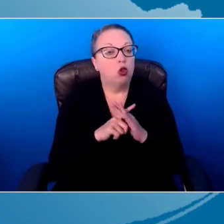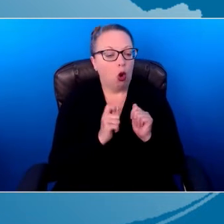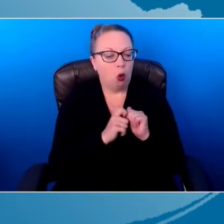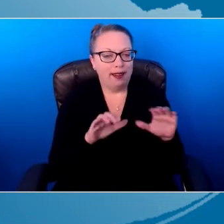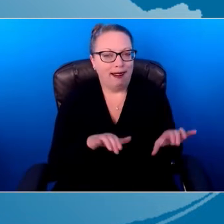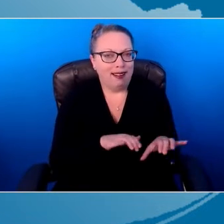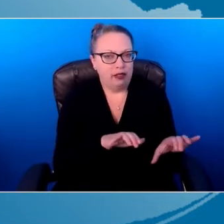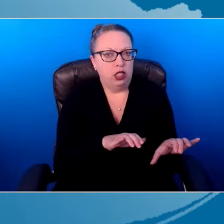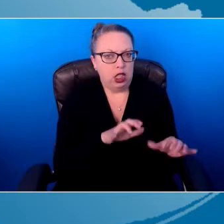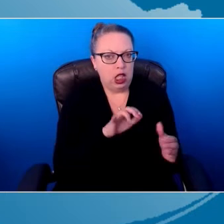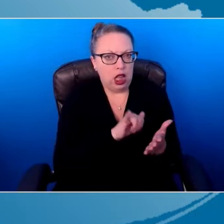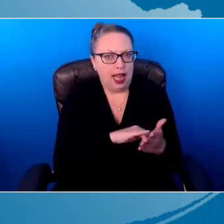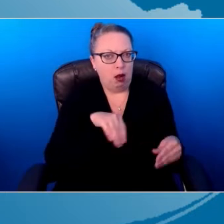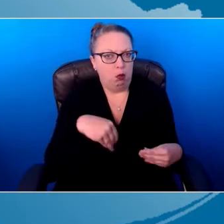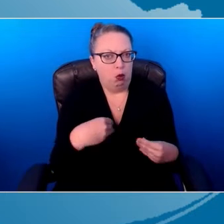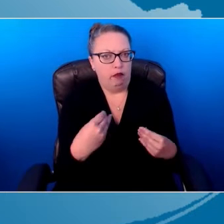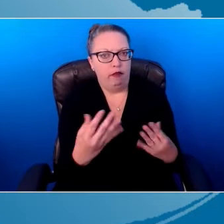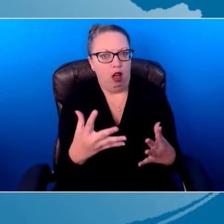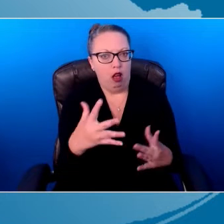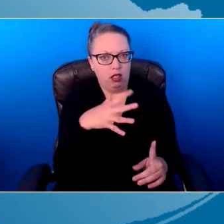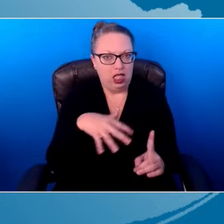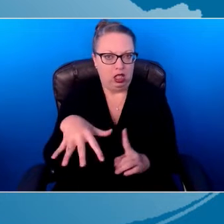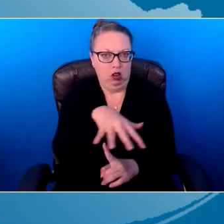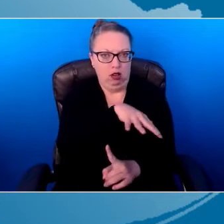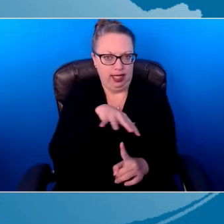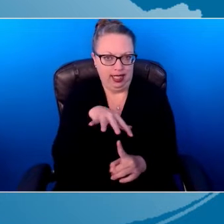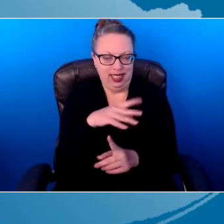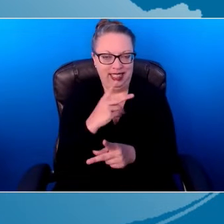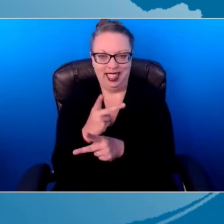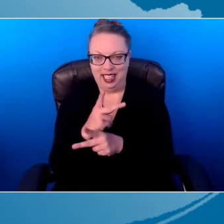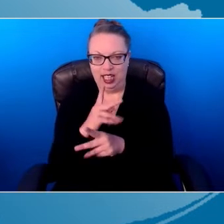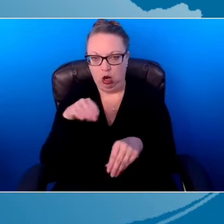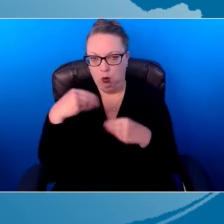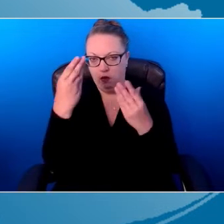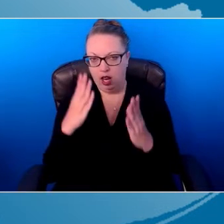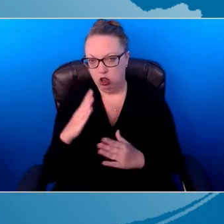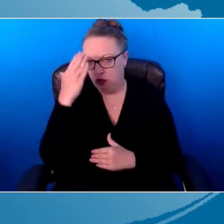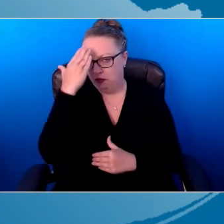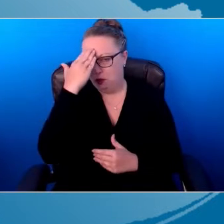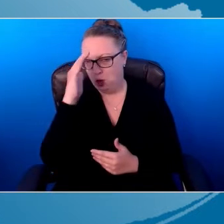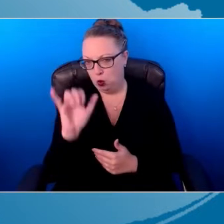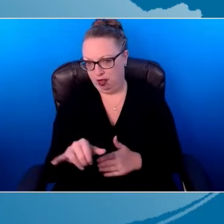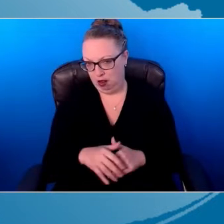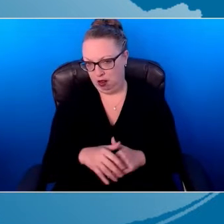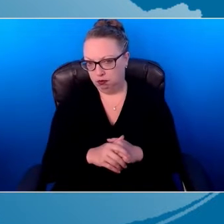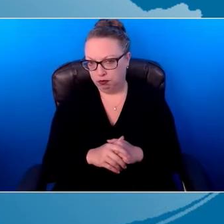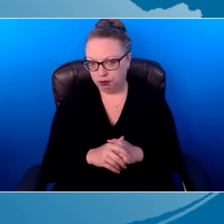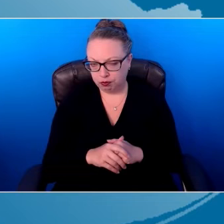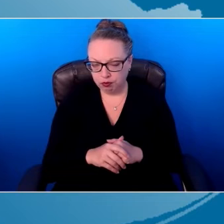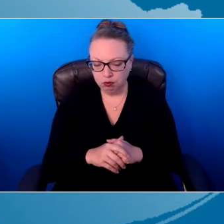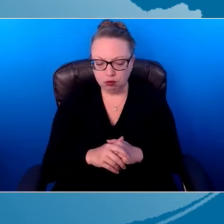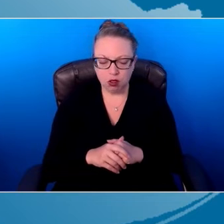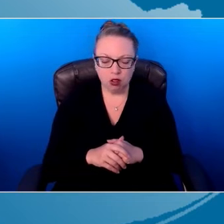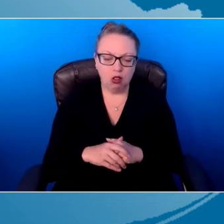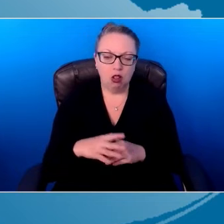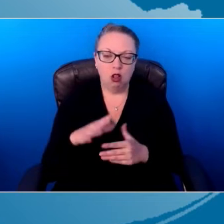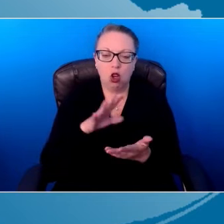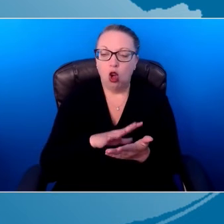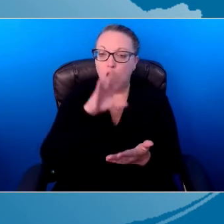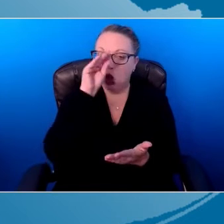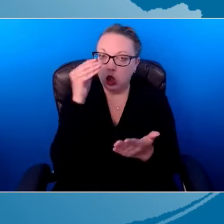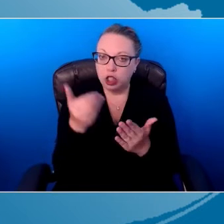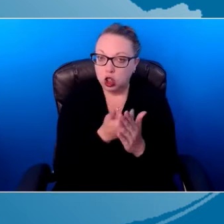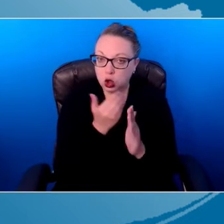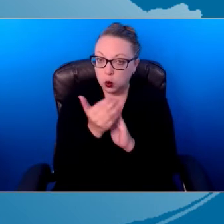because it provides the context and the caregivers are much more familiar with that. So what we know is that learning a new skill requires practice.